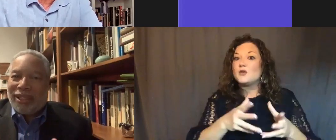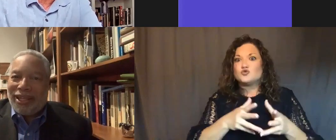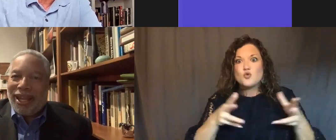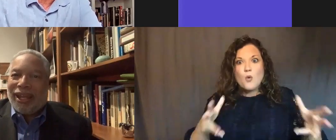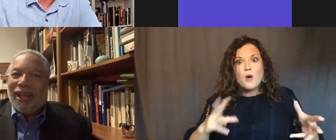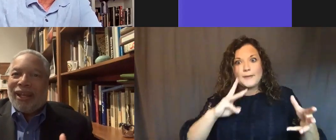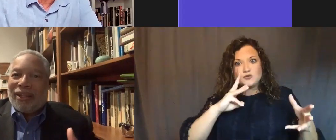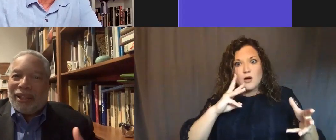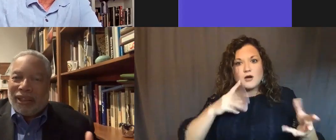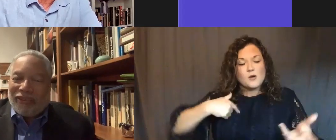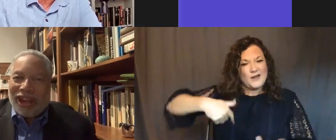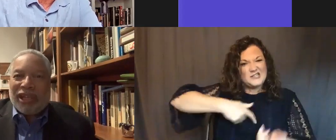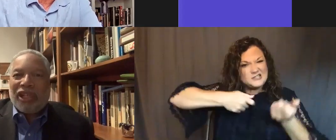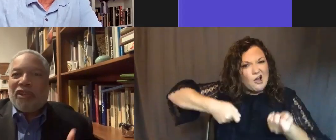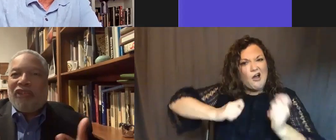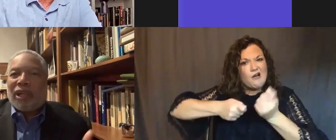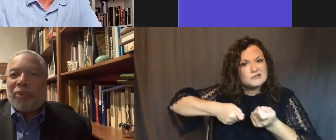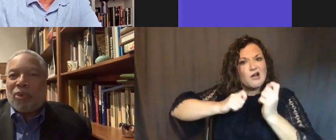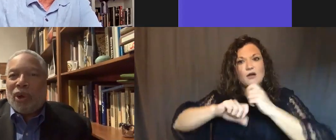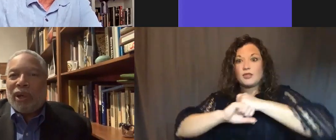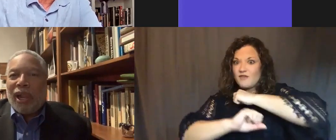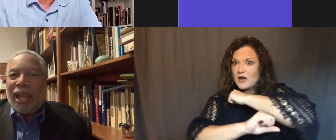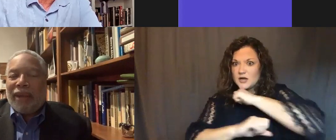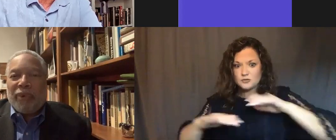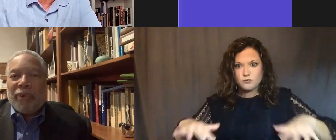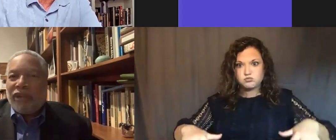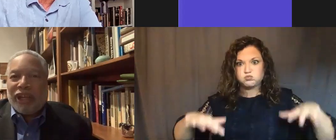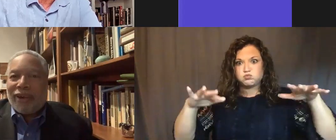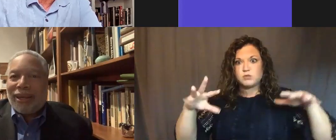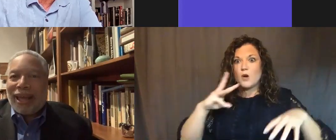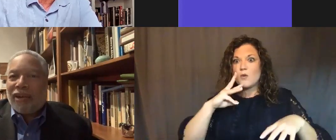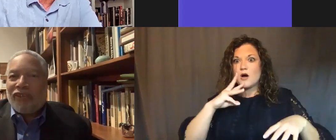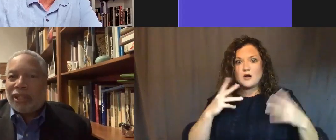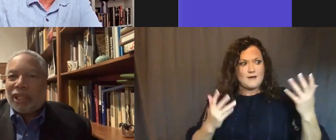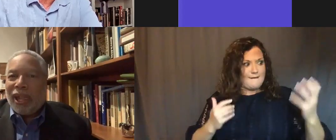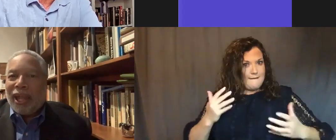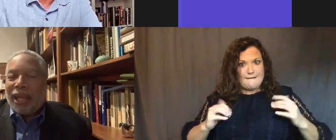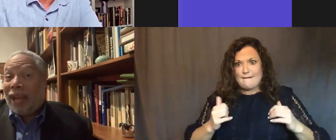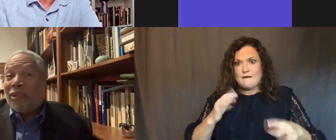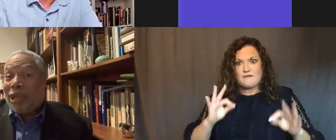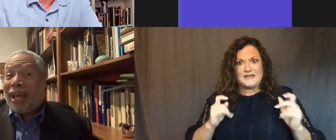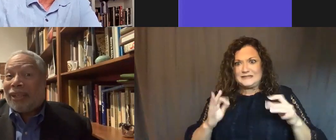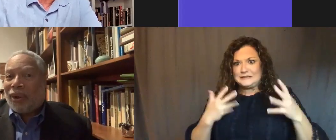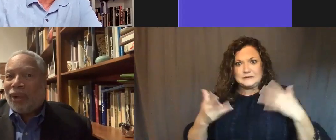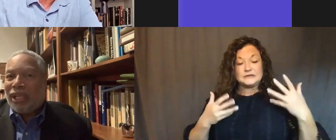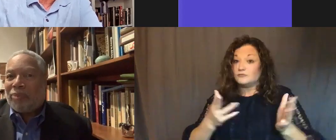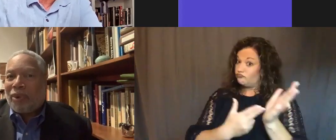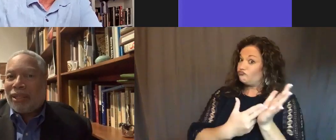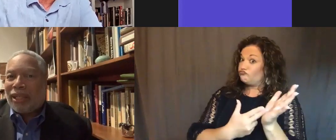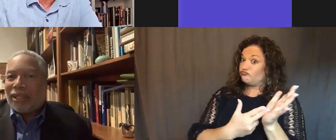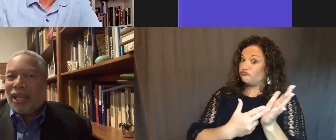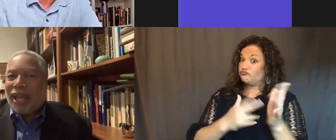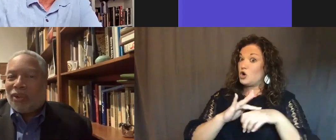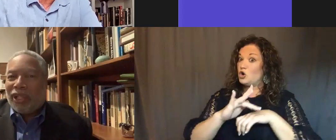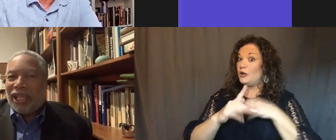began to dig, the foundation filled up with water and we couldn't figure out how to fix it. And I have to be honest, early in the